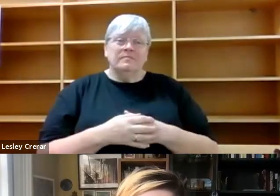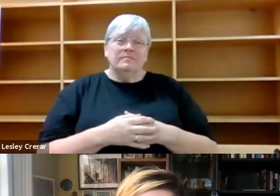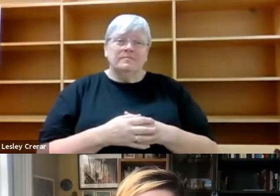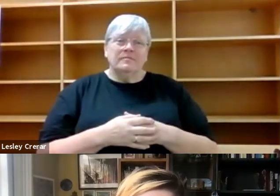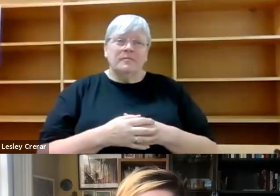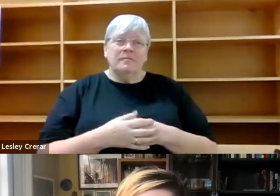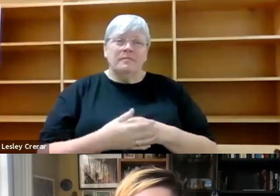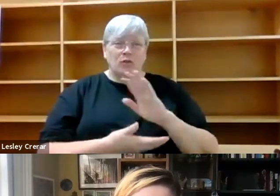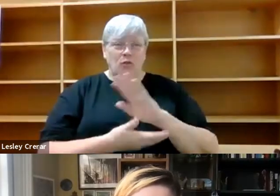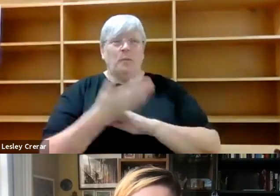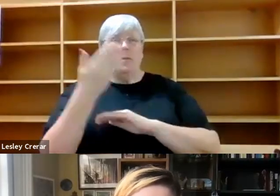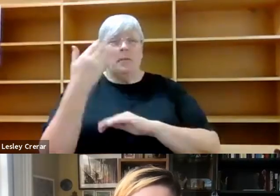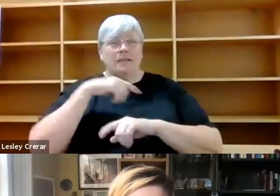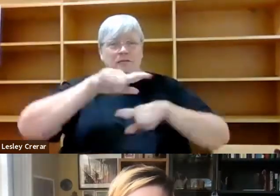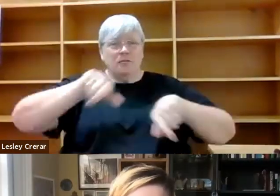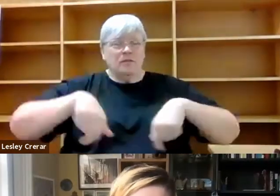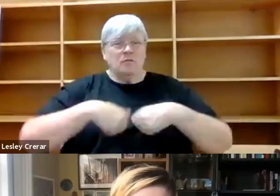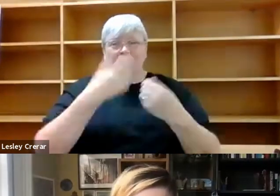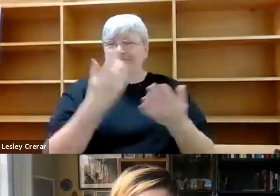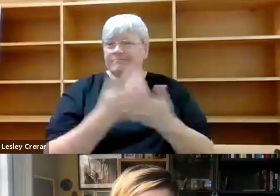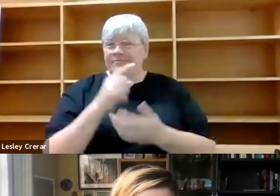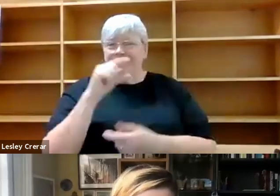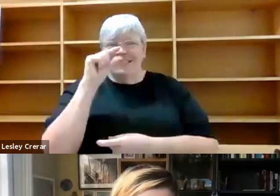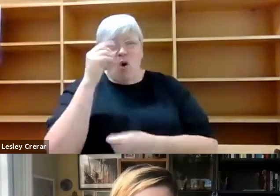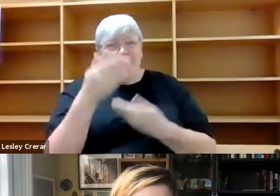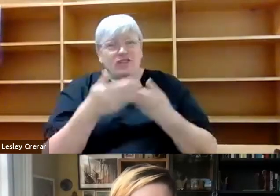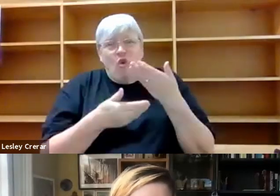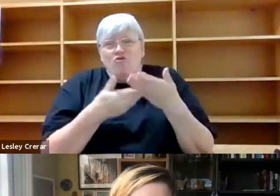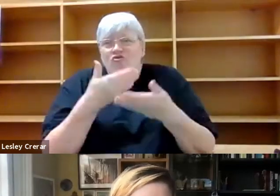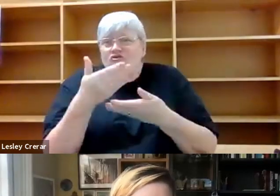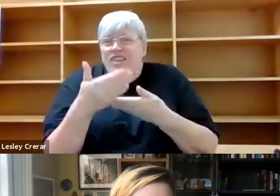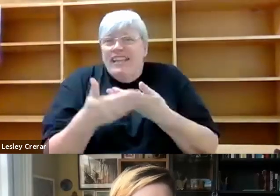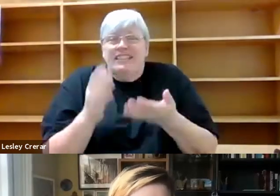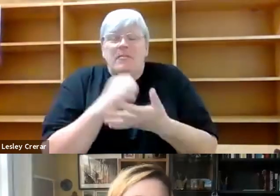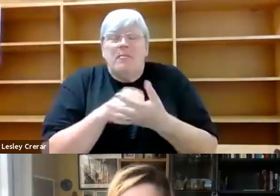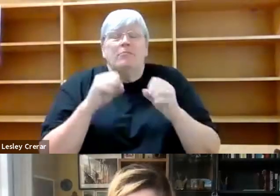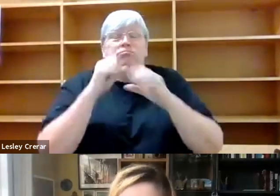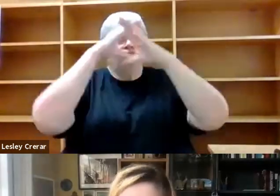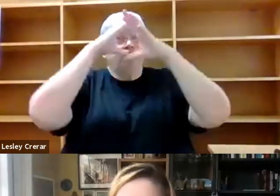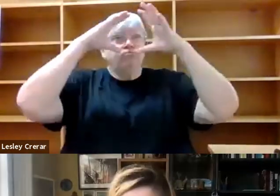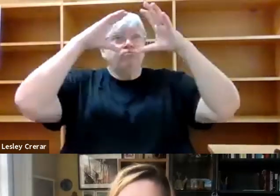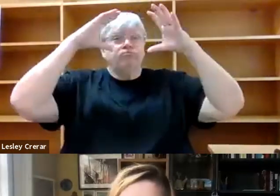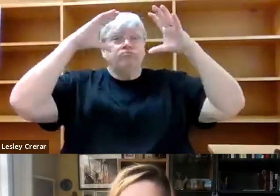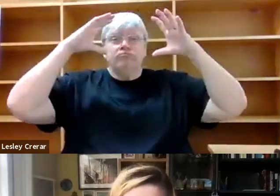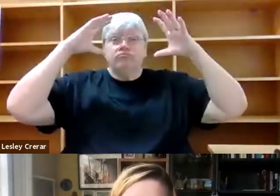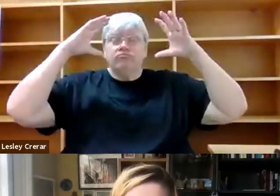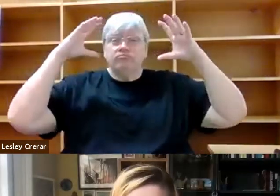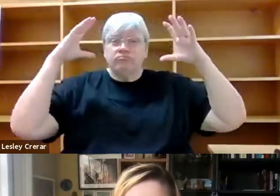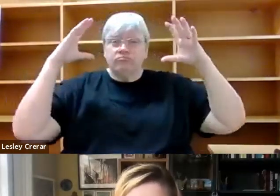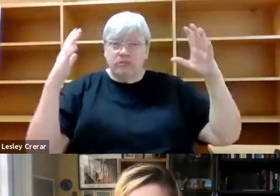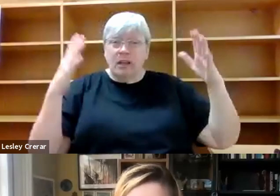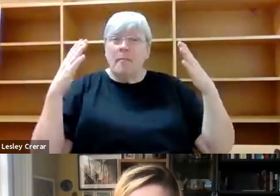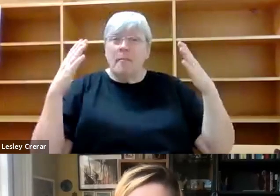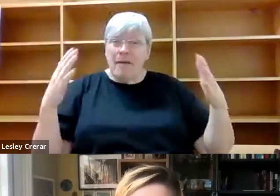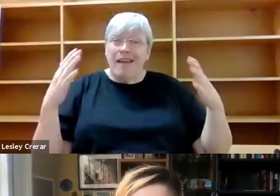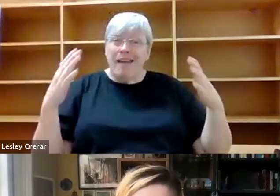of like, to go back to this, like, we can tell really, really small stories that shoot us in so many ways into something so much bigger, where this like